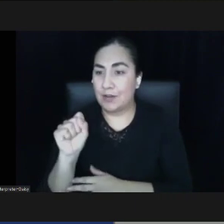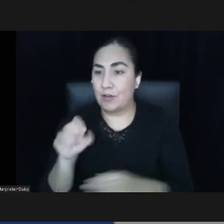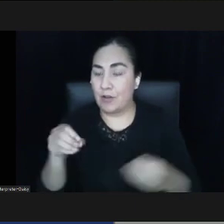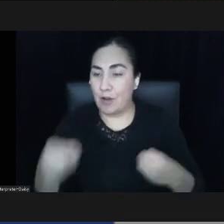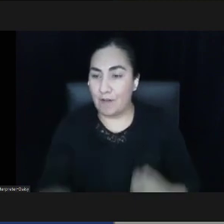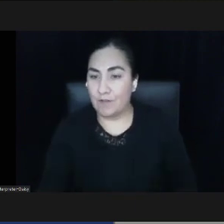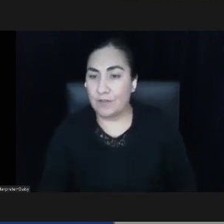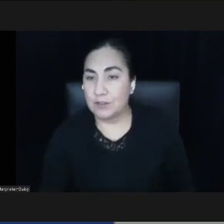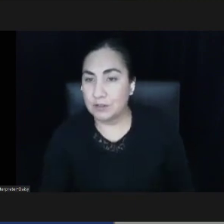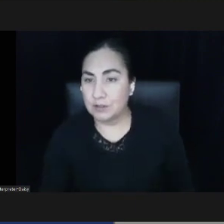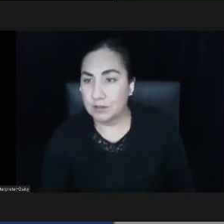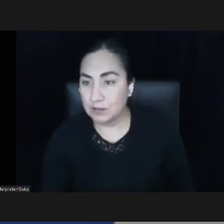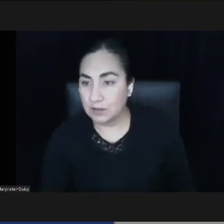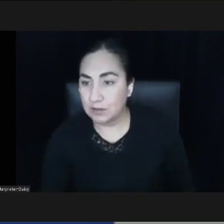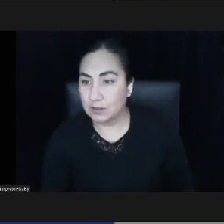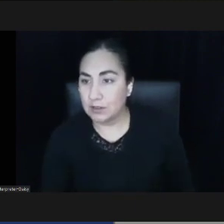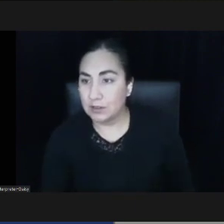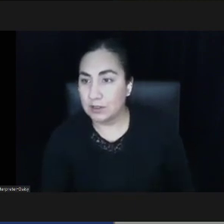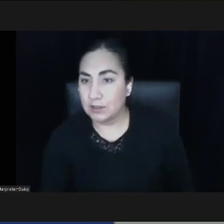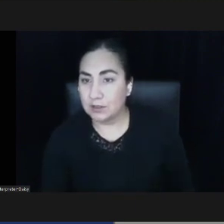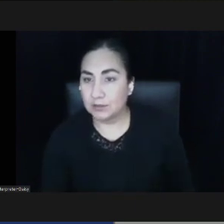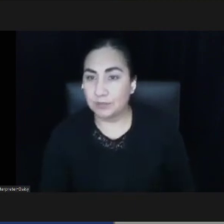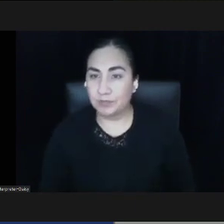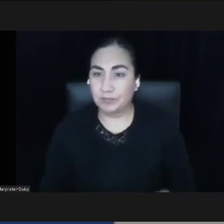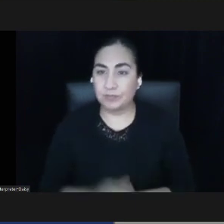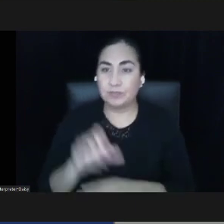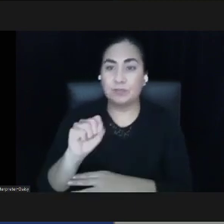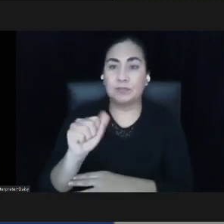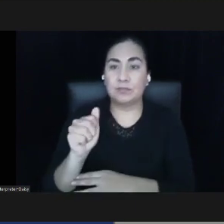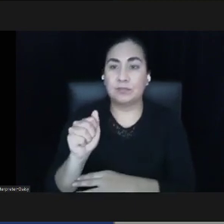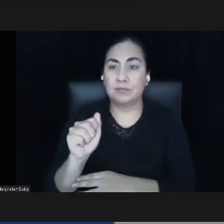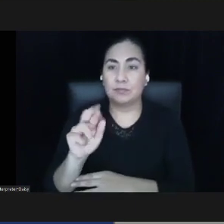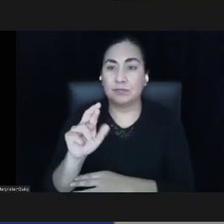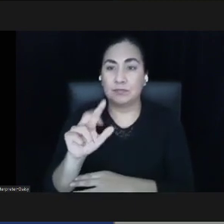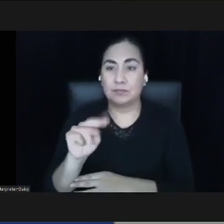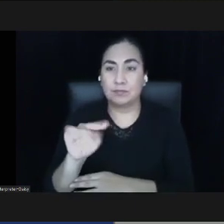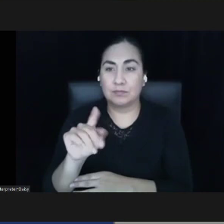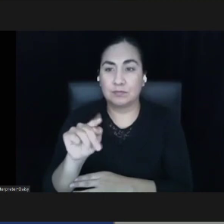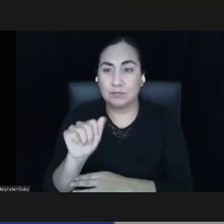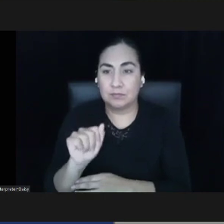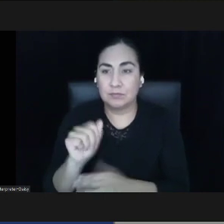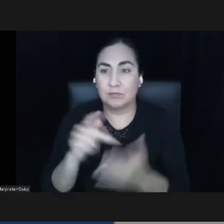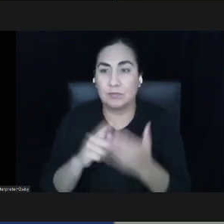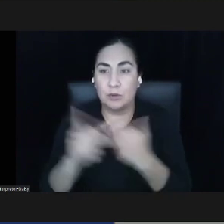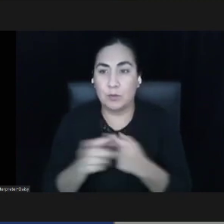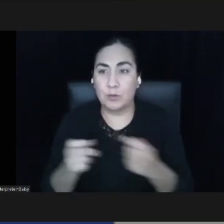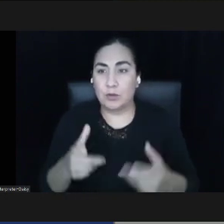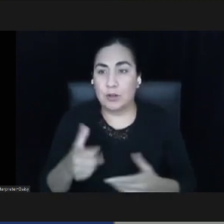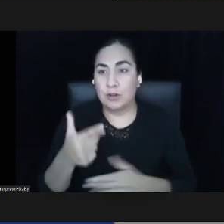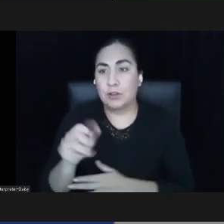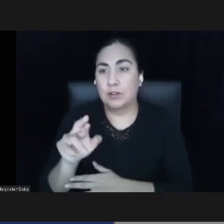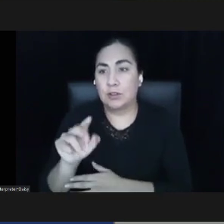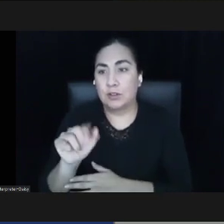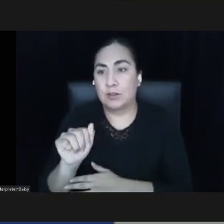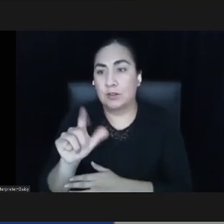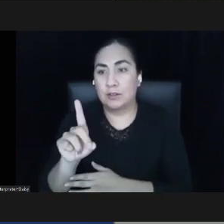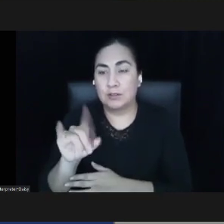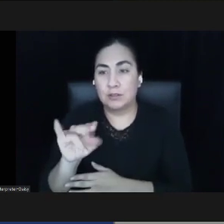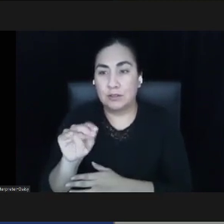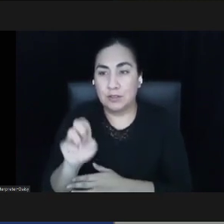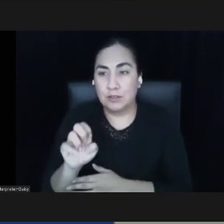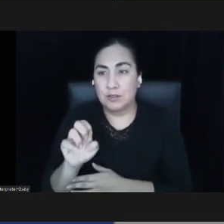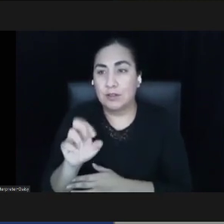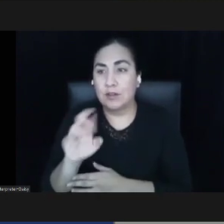Charlene Johnson, Program Director of Arts at the Geraldine R. Dodge Foundation. Dana Hawaoka-Chen,